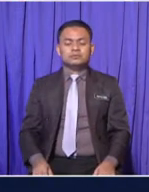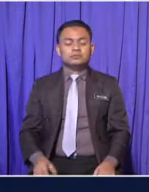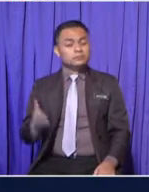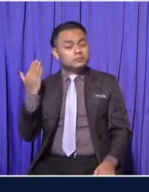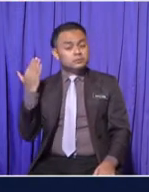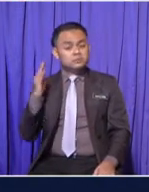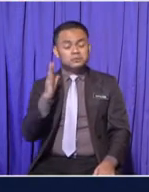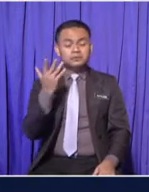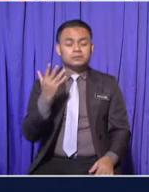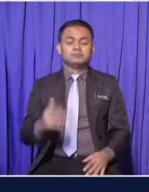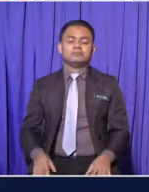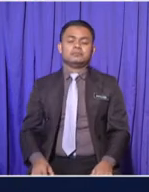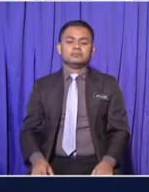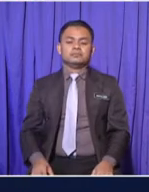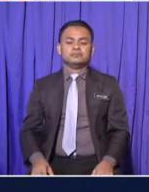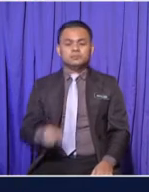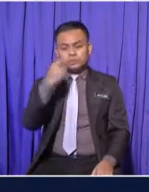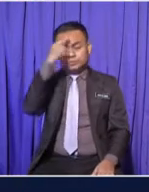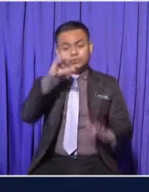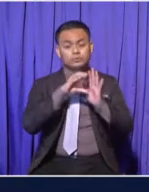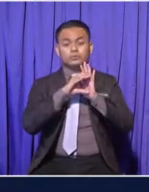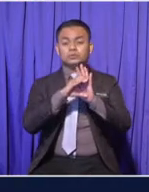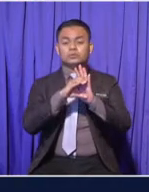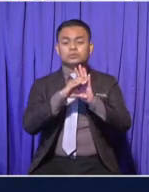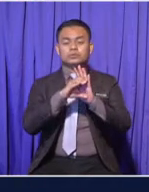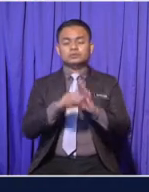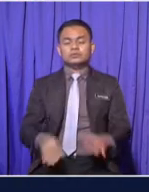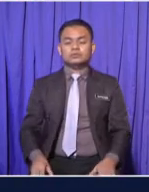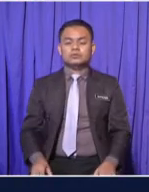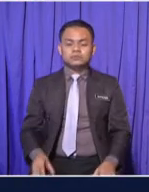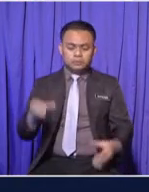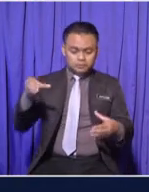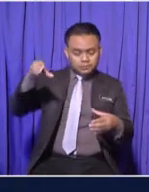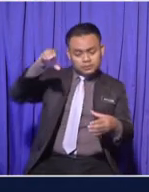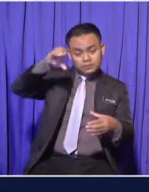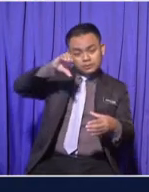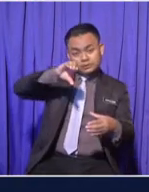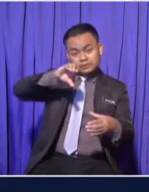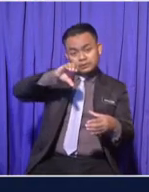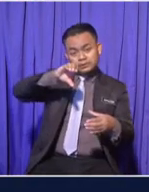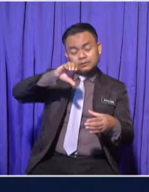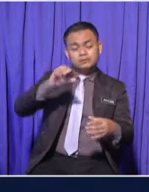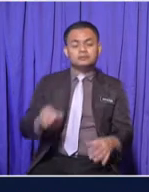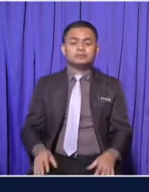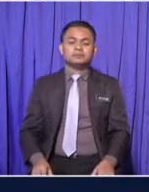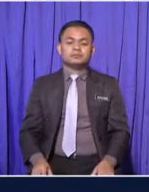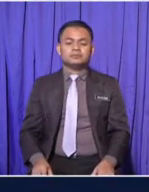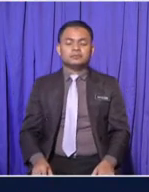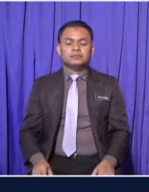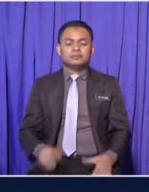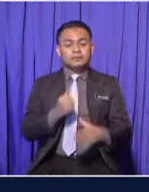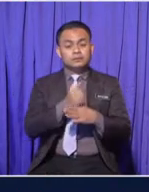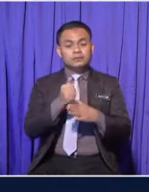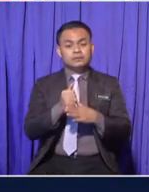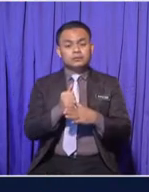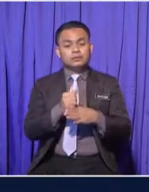For example, pouring out a glass of juice or reaching a tall